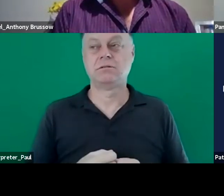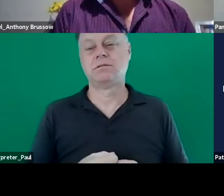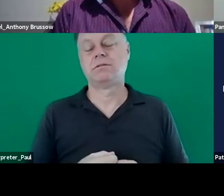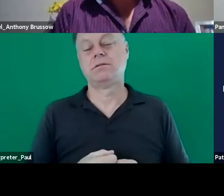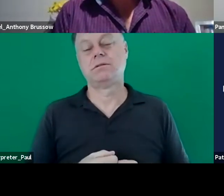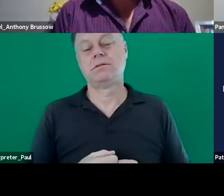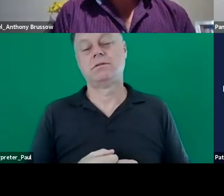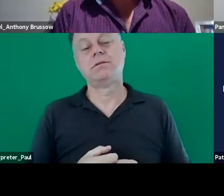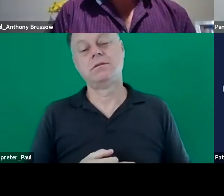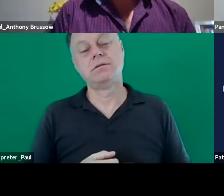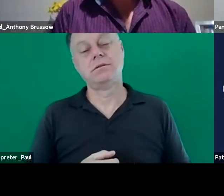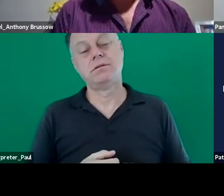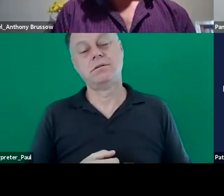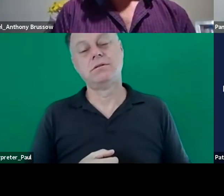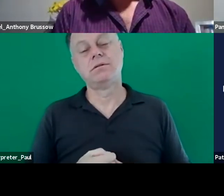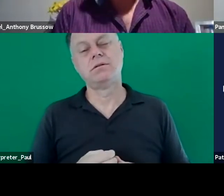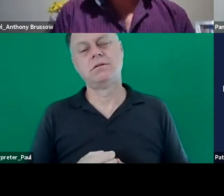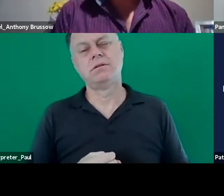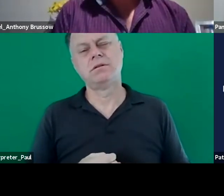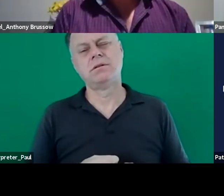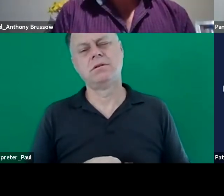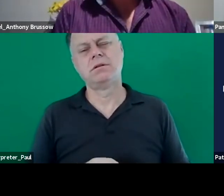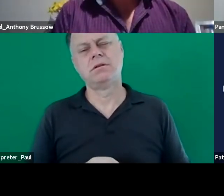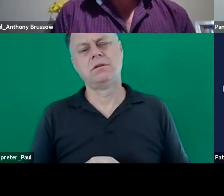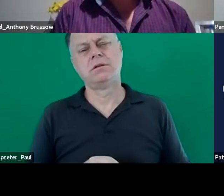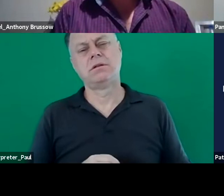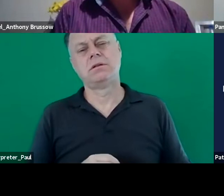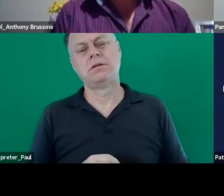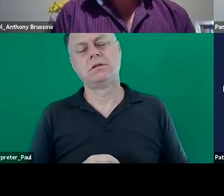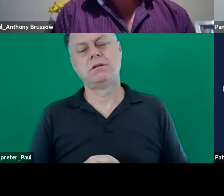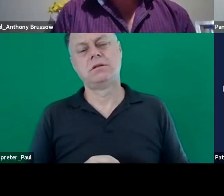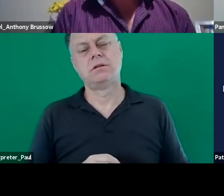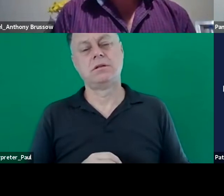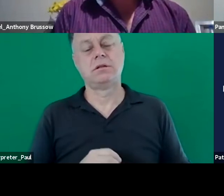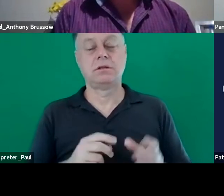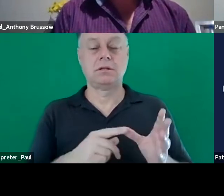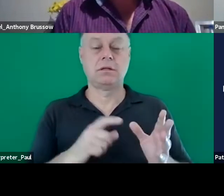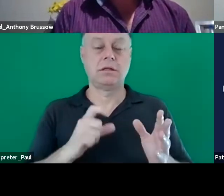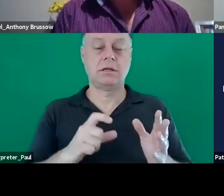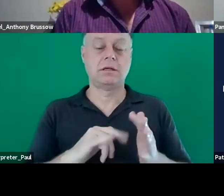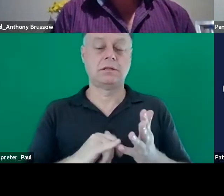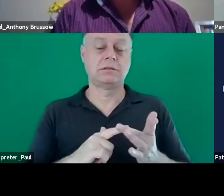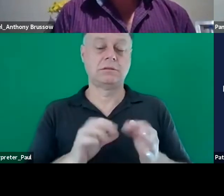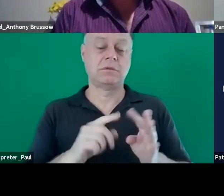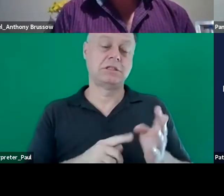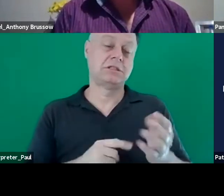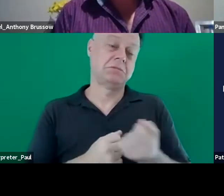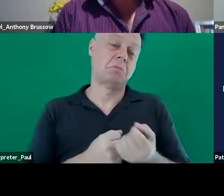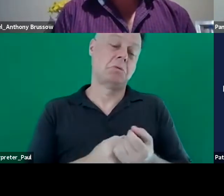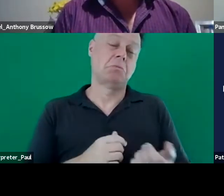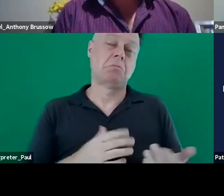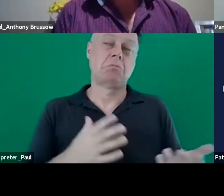um i ex accessibility support is fine individual